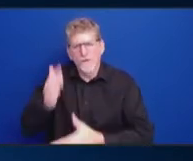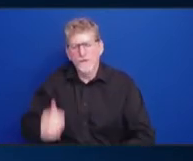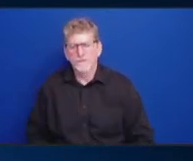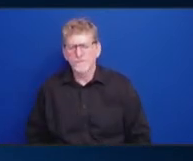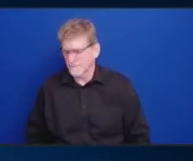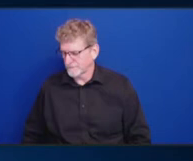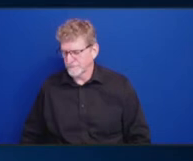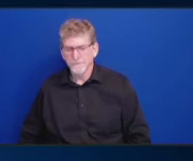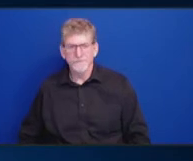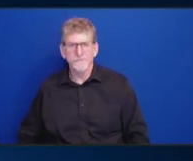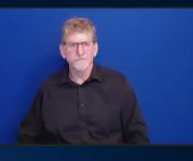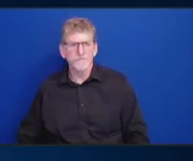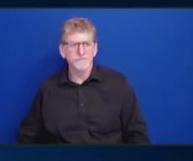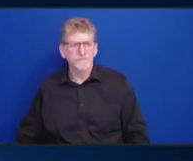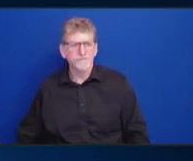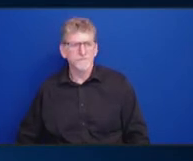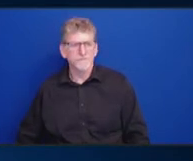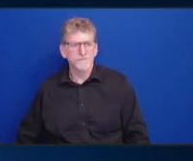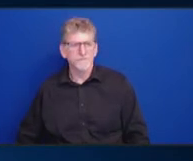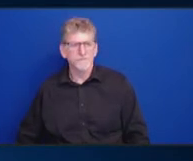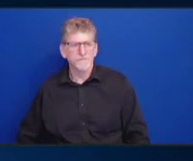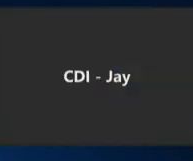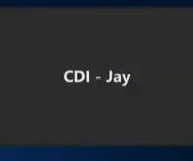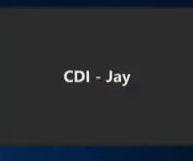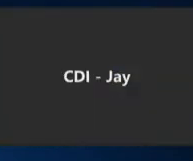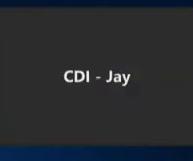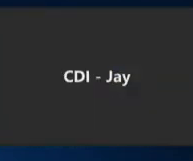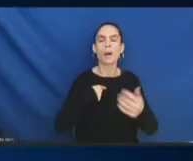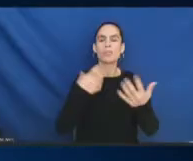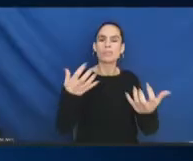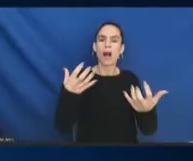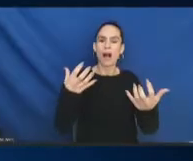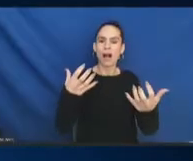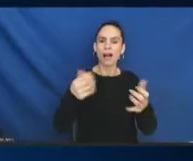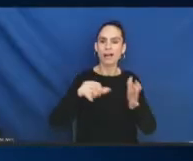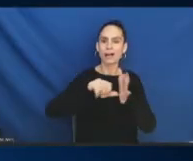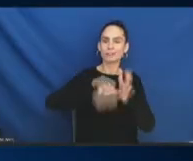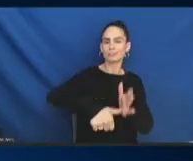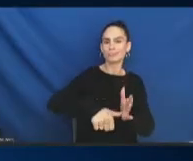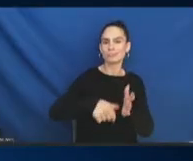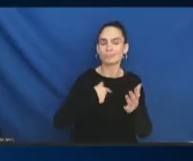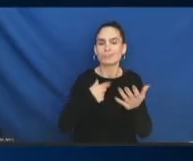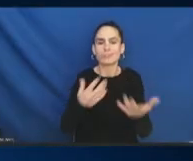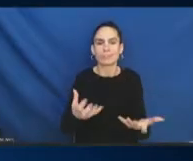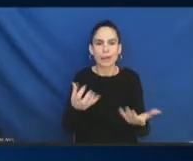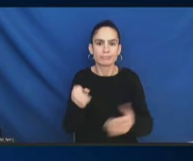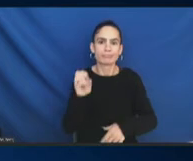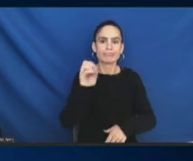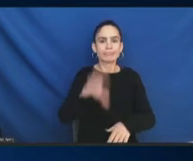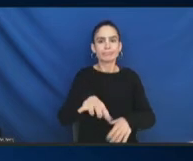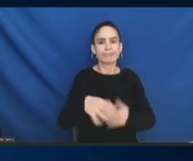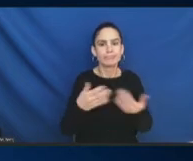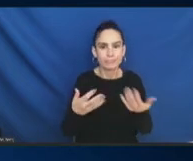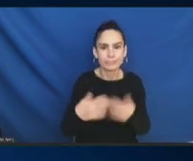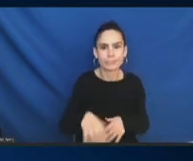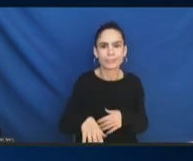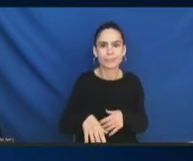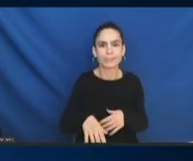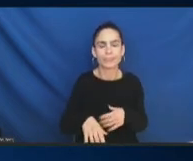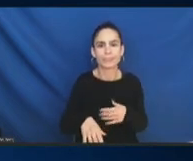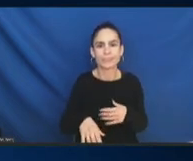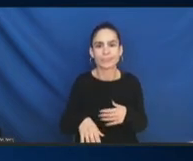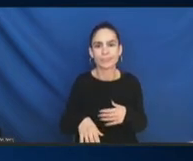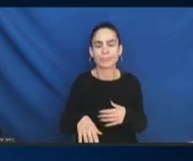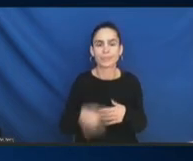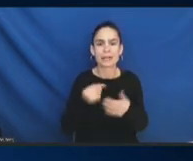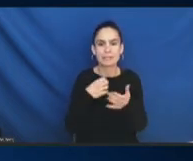point I wanted to, while I have the microphone here, is really the issue